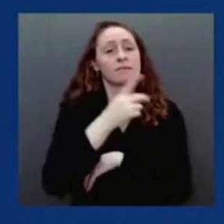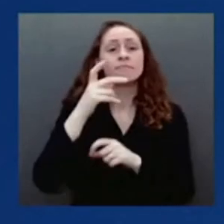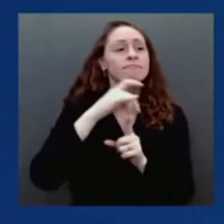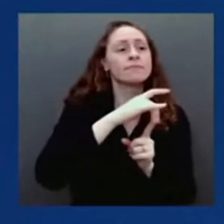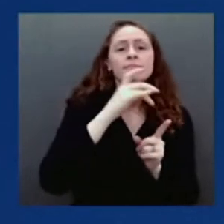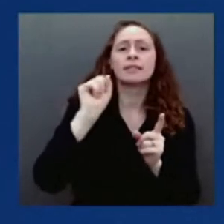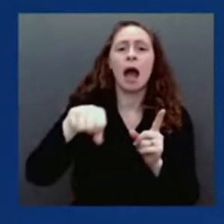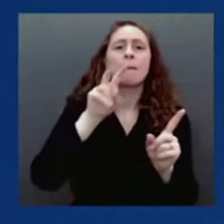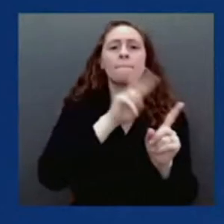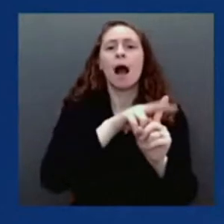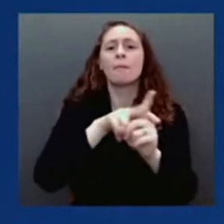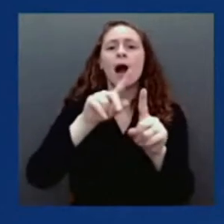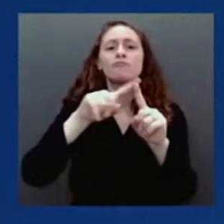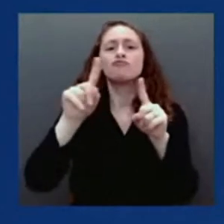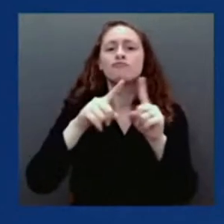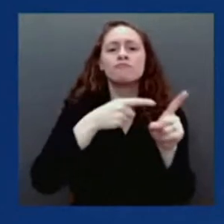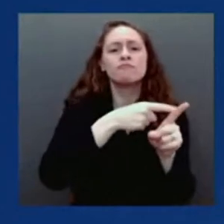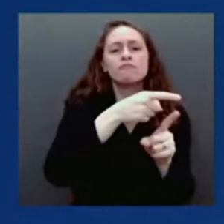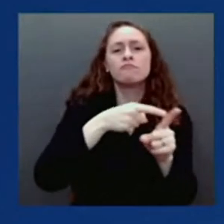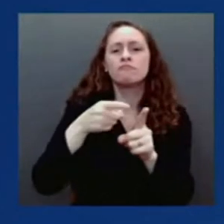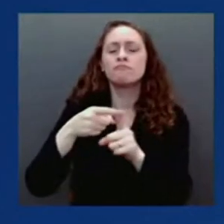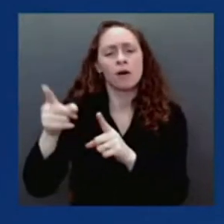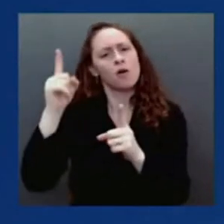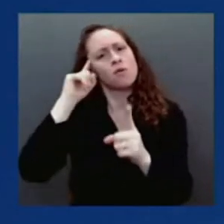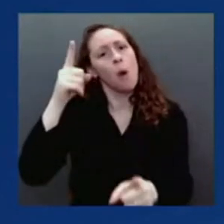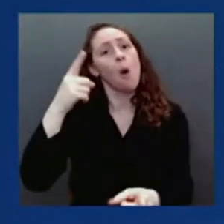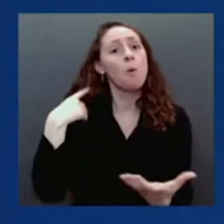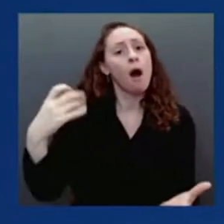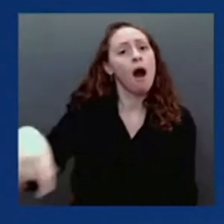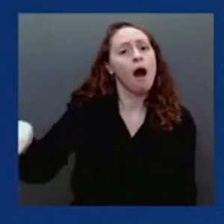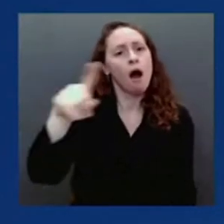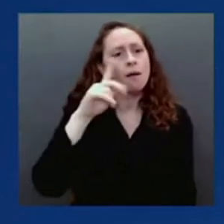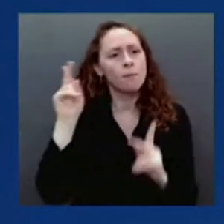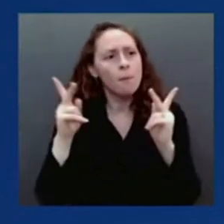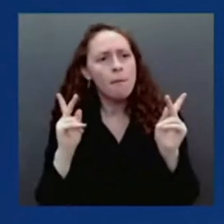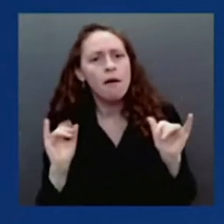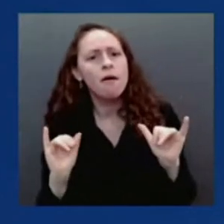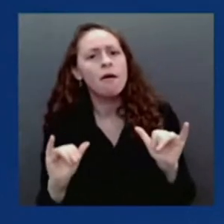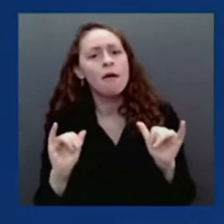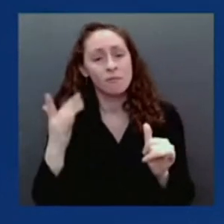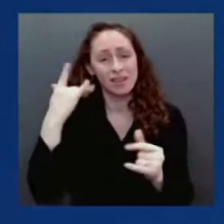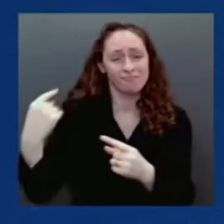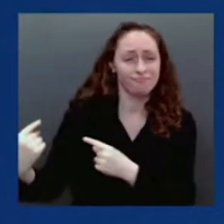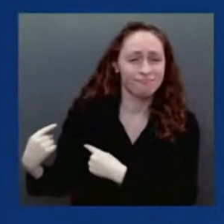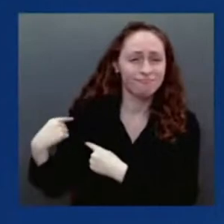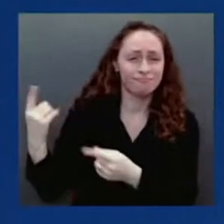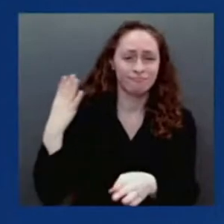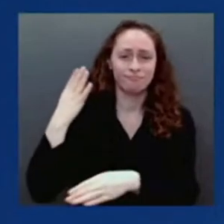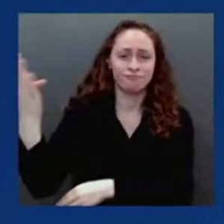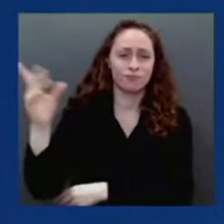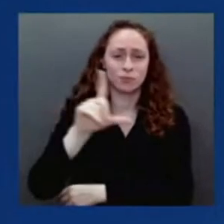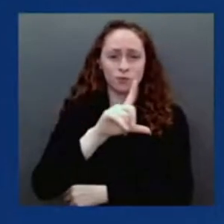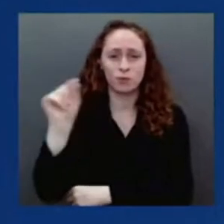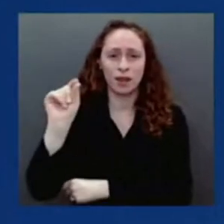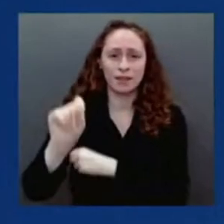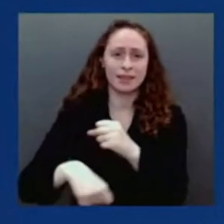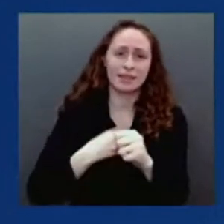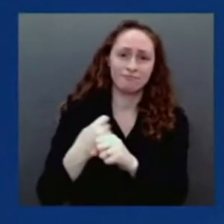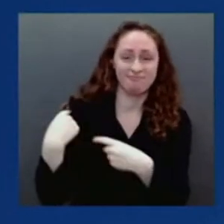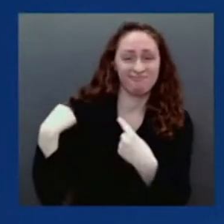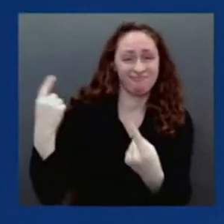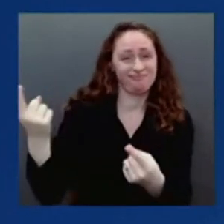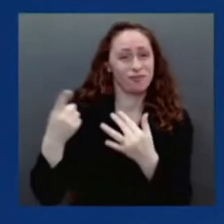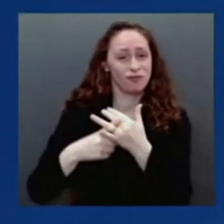the fact that in reality, over the past 20 years since 2002, we've had three coronavirus major disease